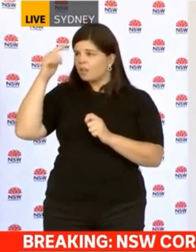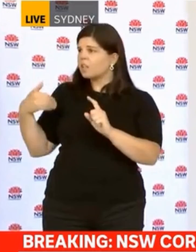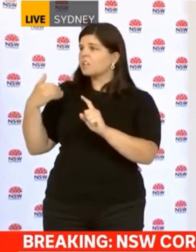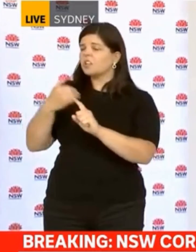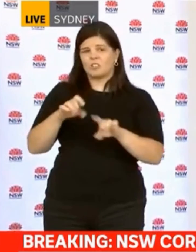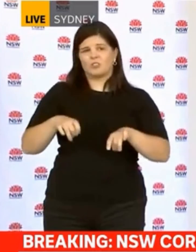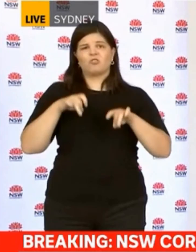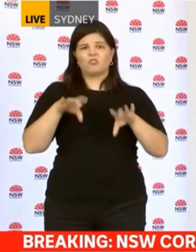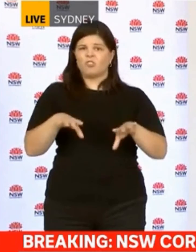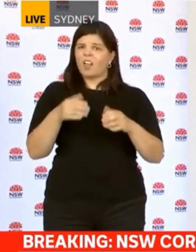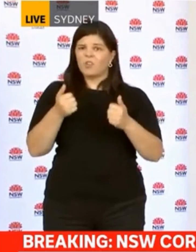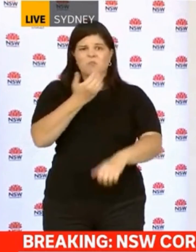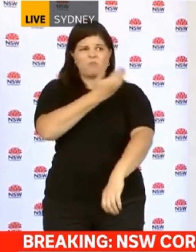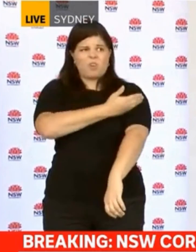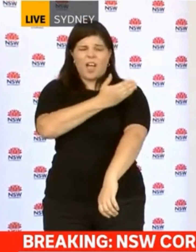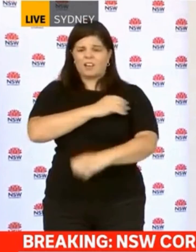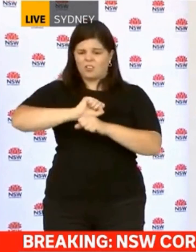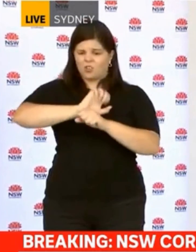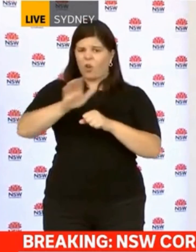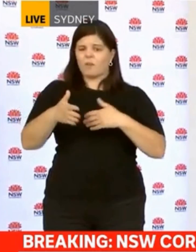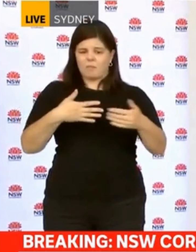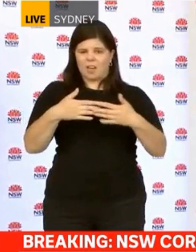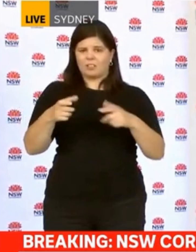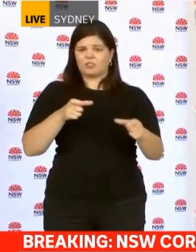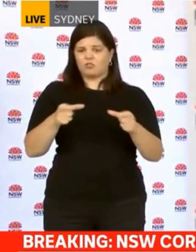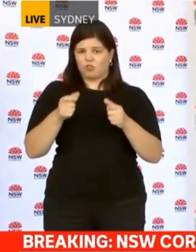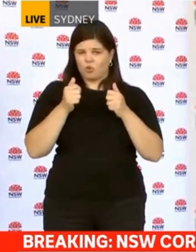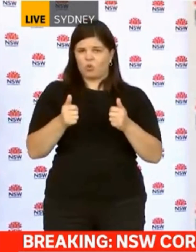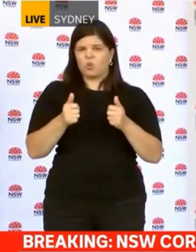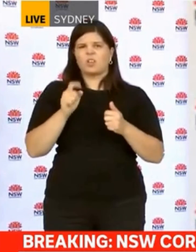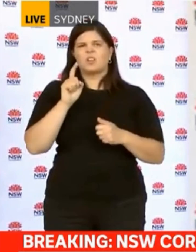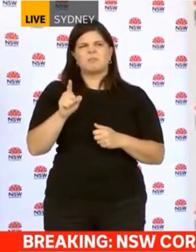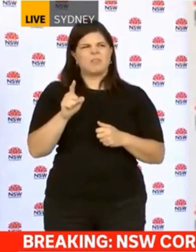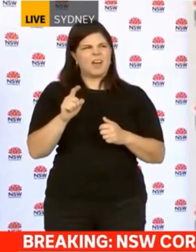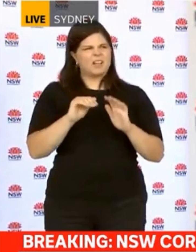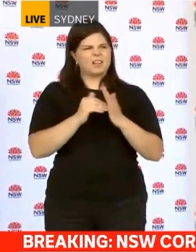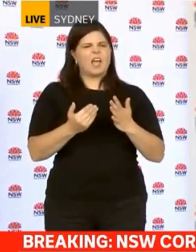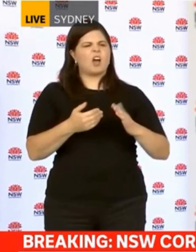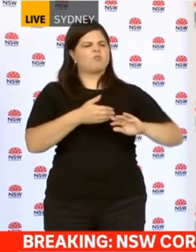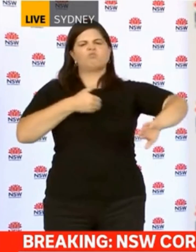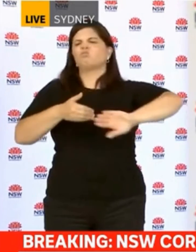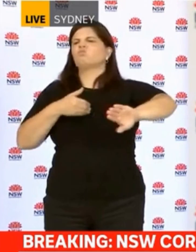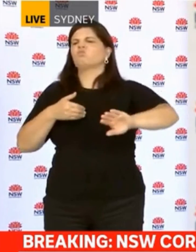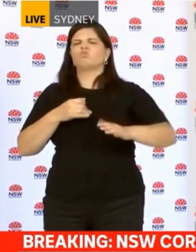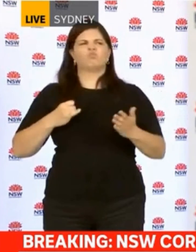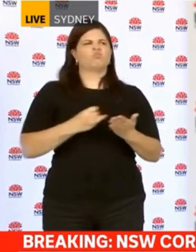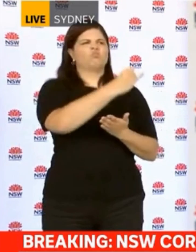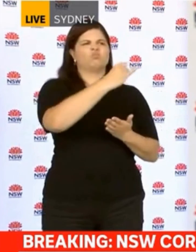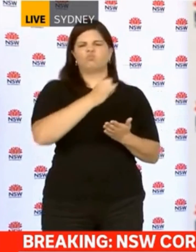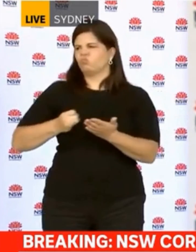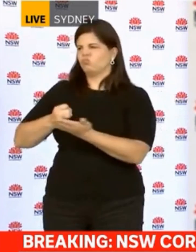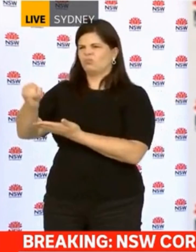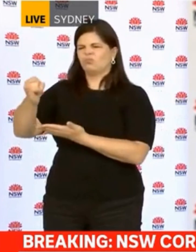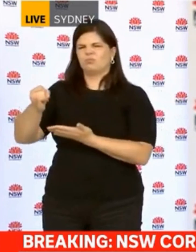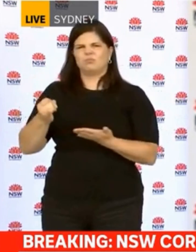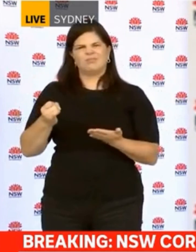nation is something to be proud of. But let's not let our citizens down by lacking that level of compassion when we're making